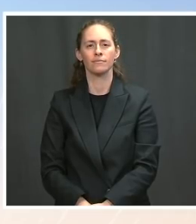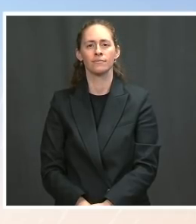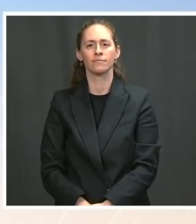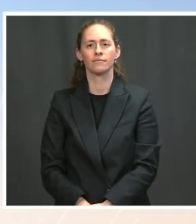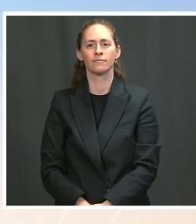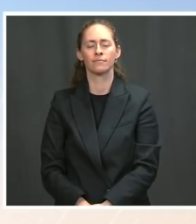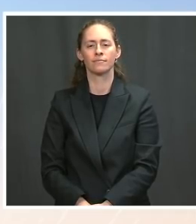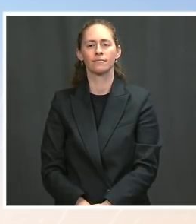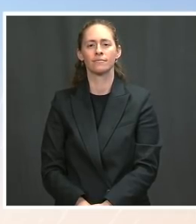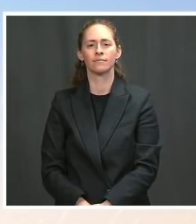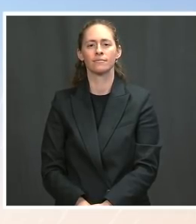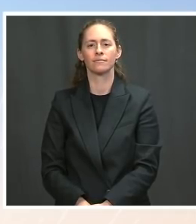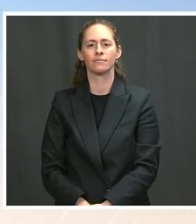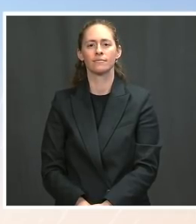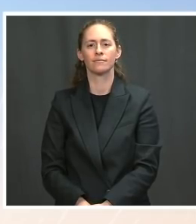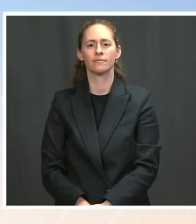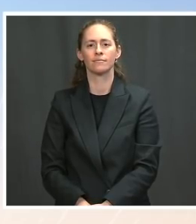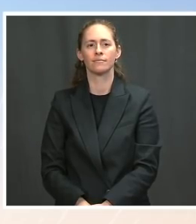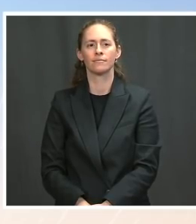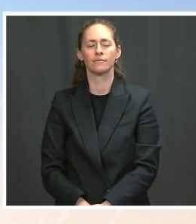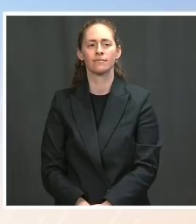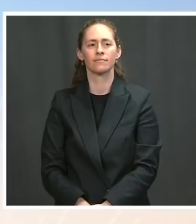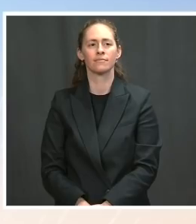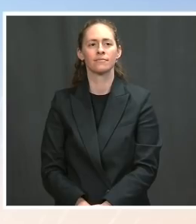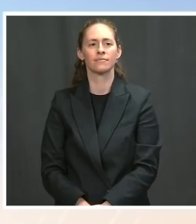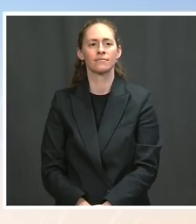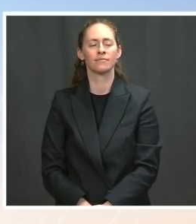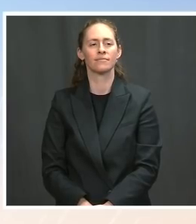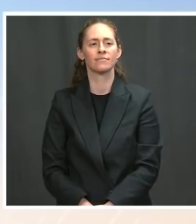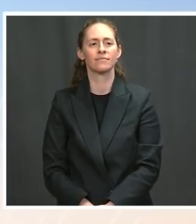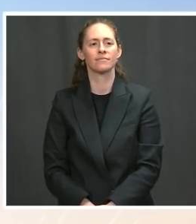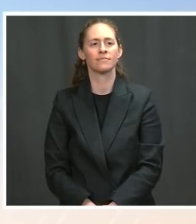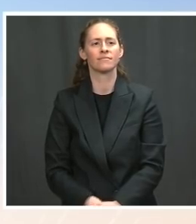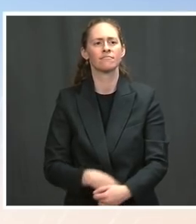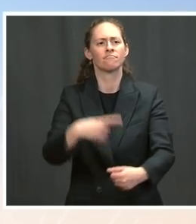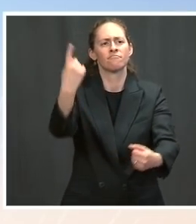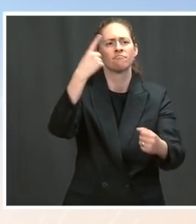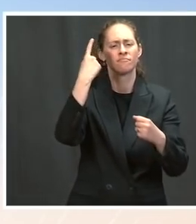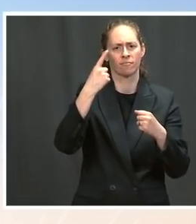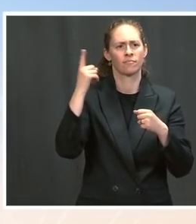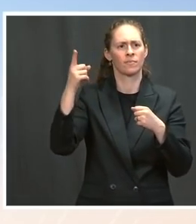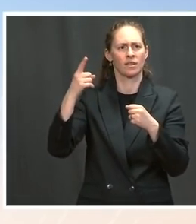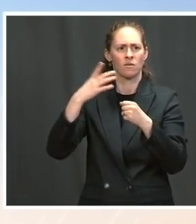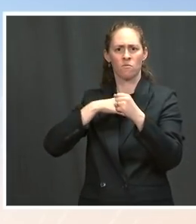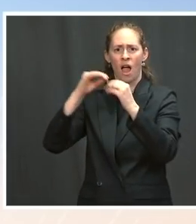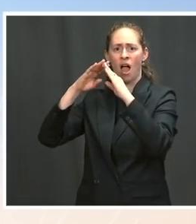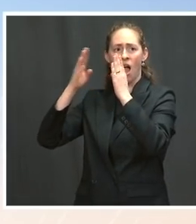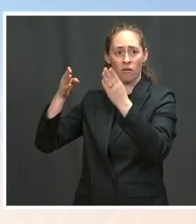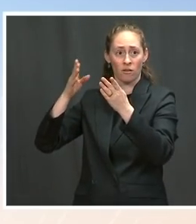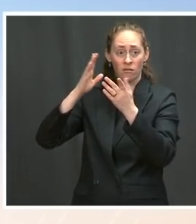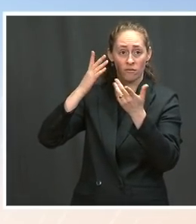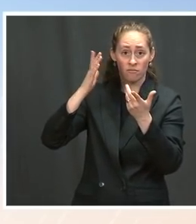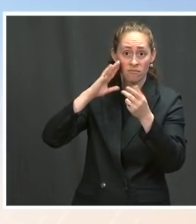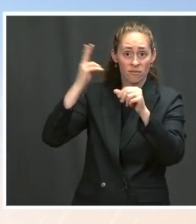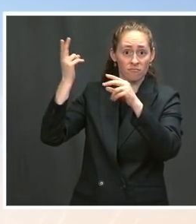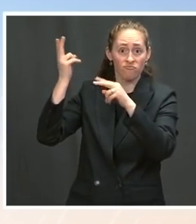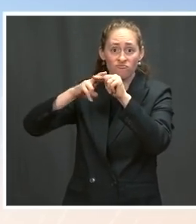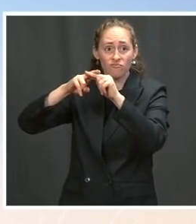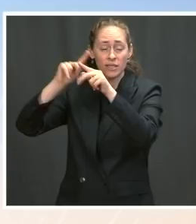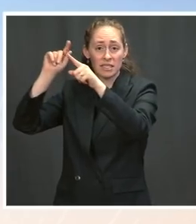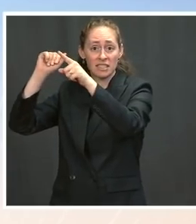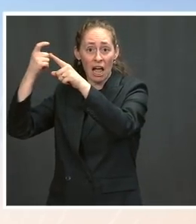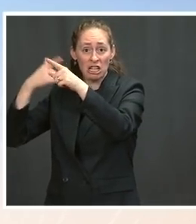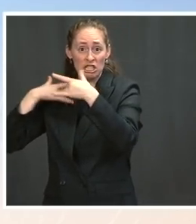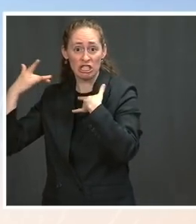have any concerns about raising taxes on the wealthy, as the President has proposed? Ms. We don't. What we're talking about here, just as a